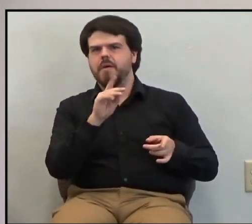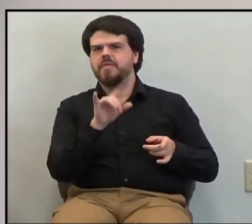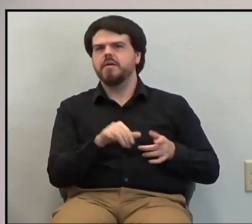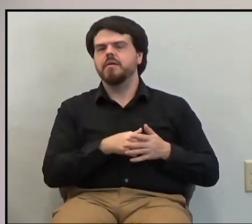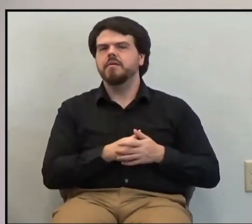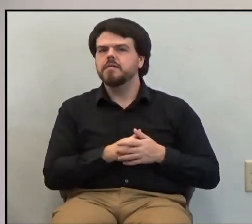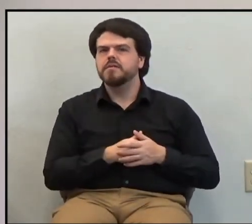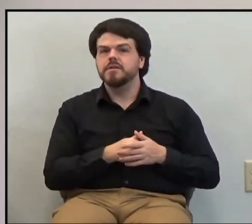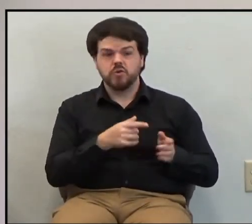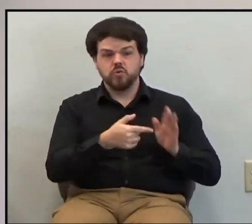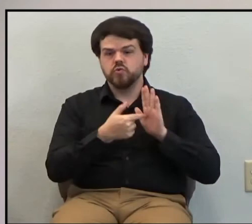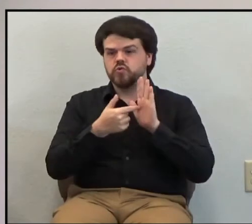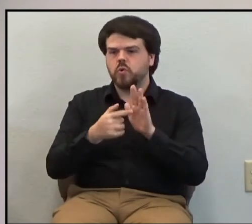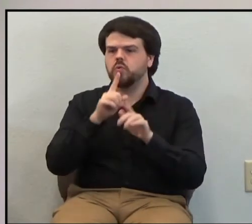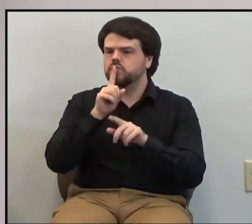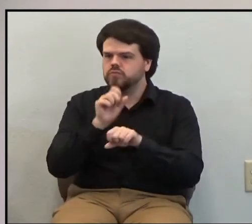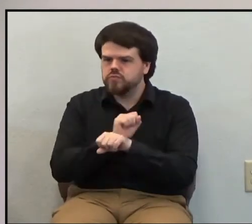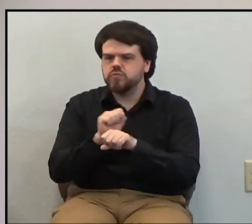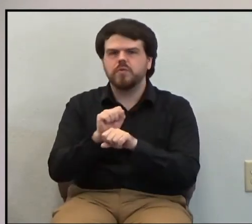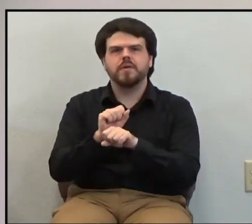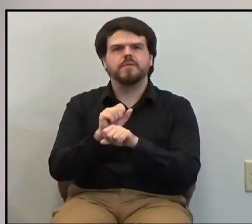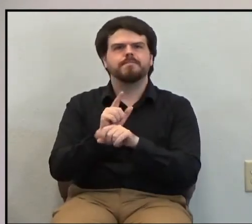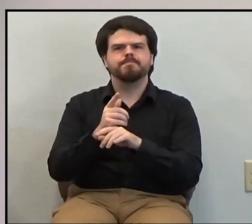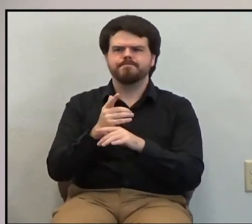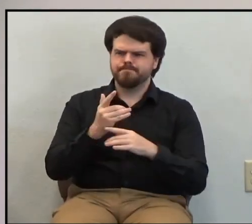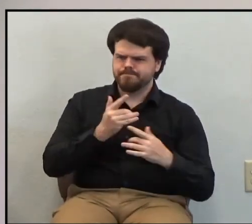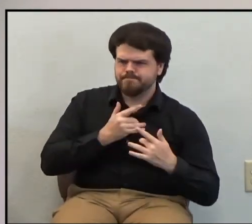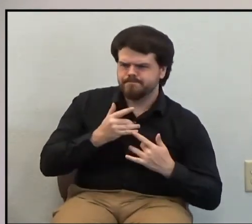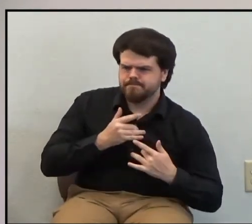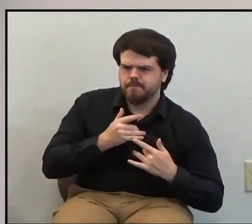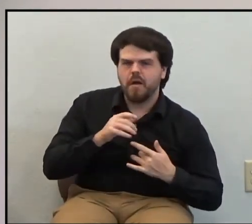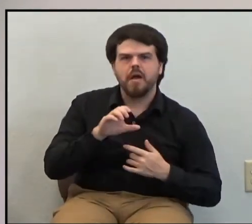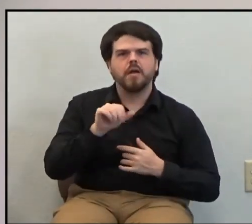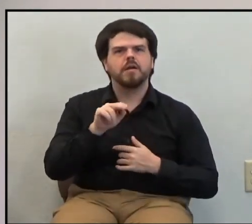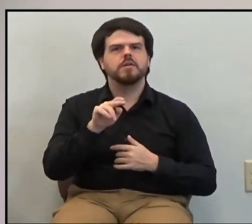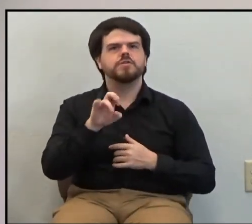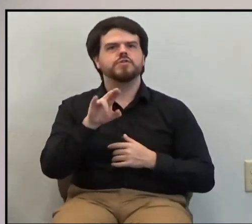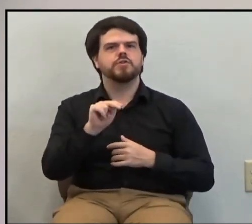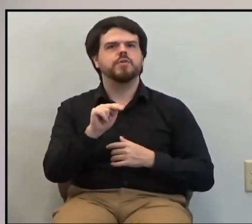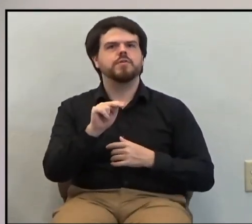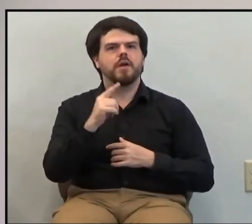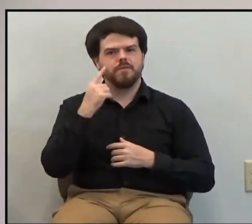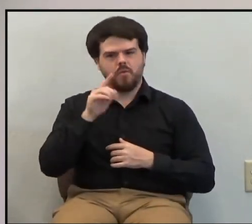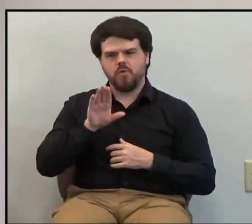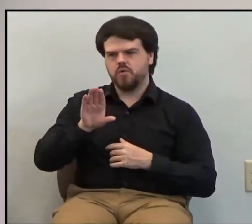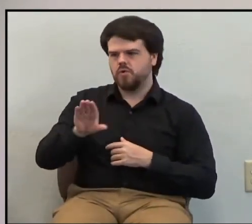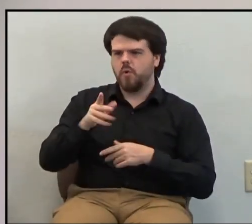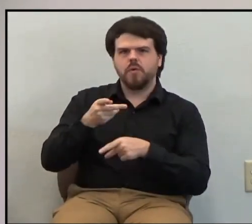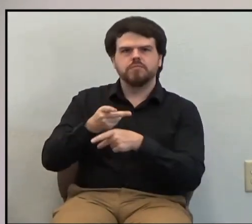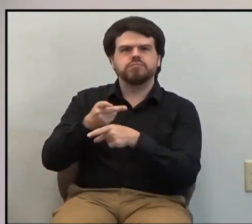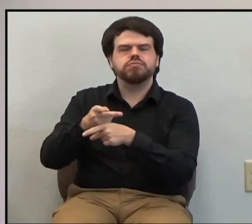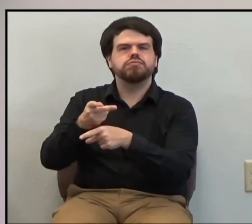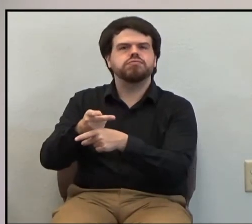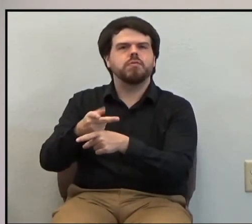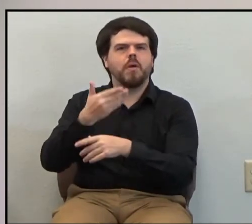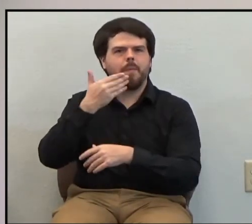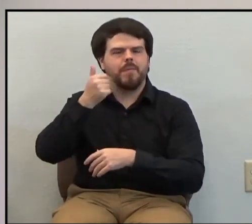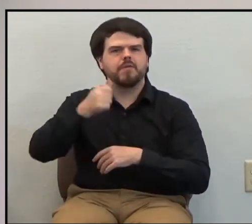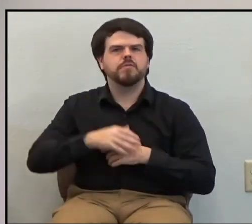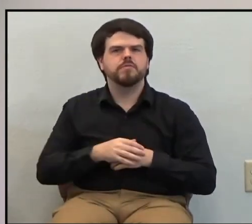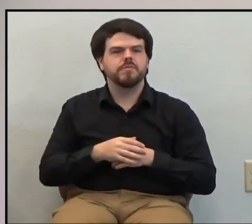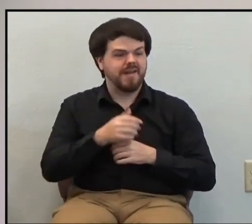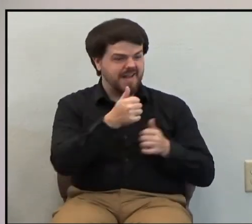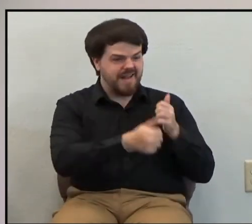genuine concern for your welfare. For everyone else looks out for their own interests, not those of Jesus